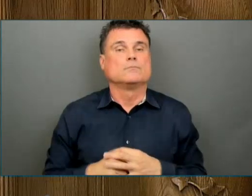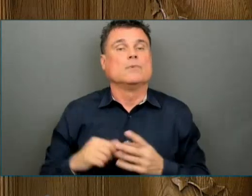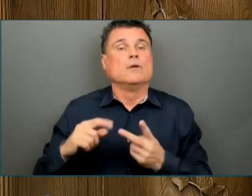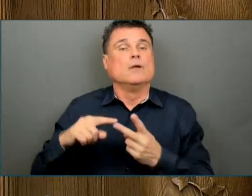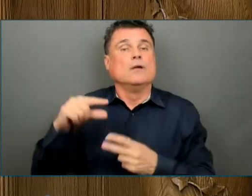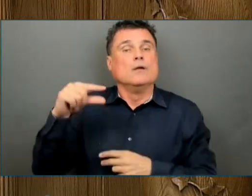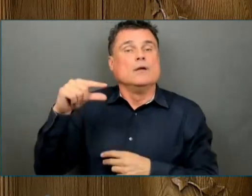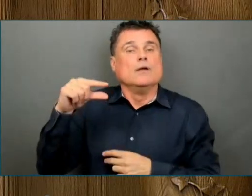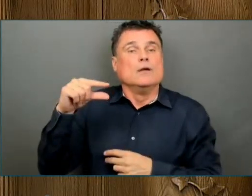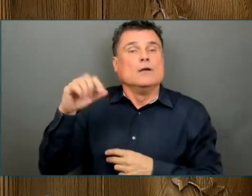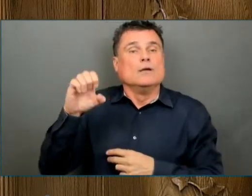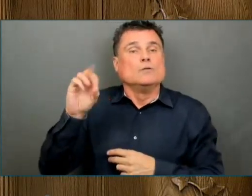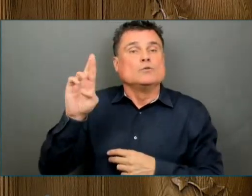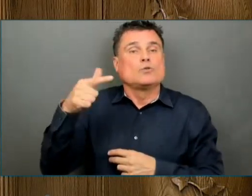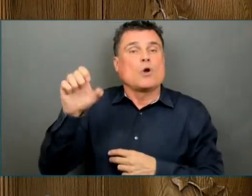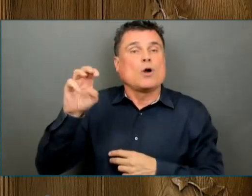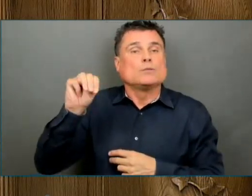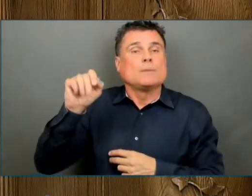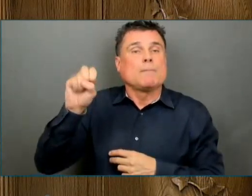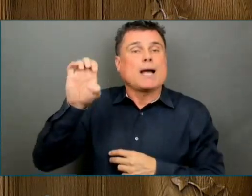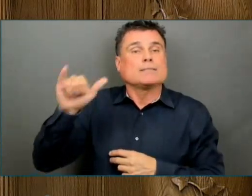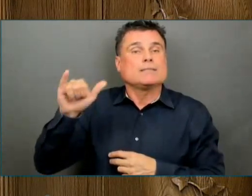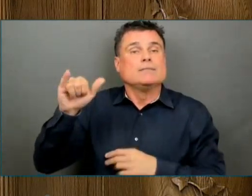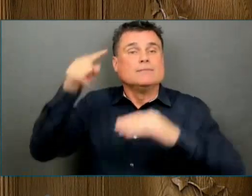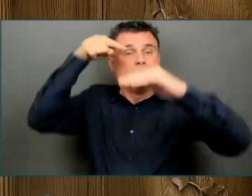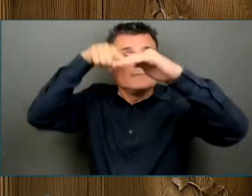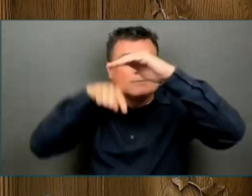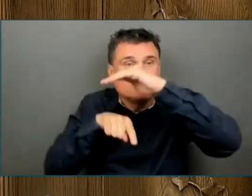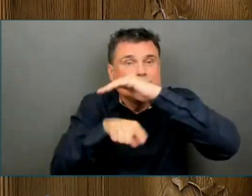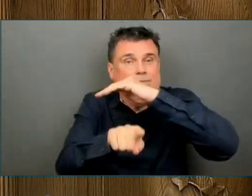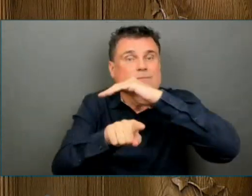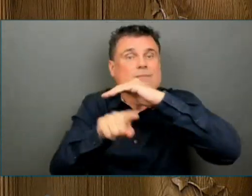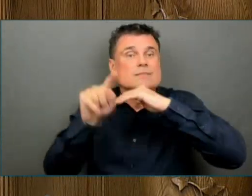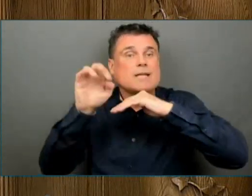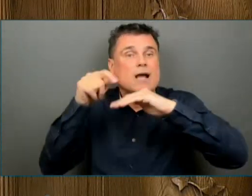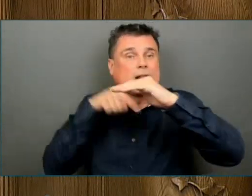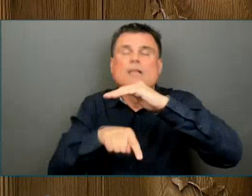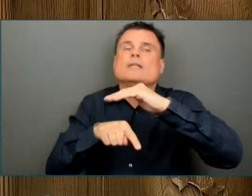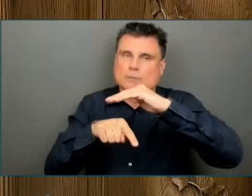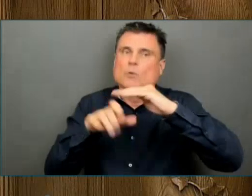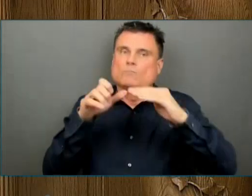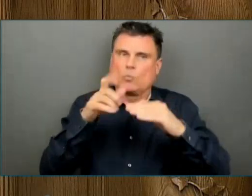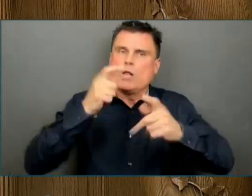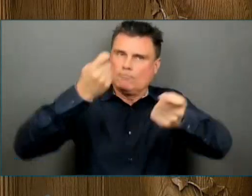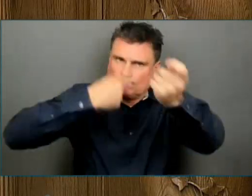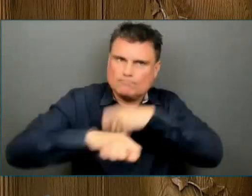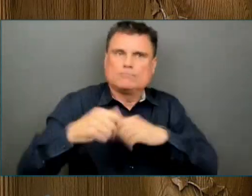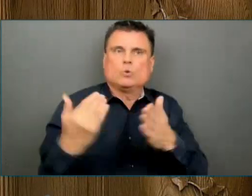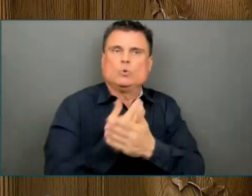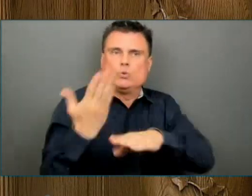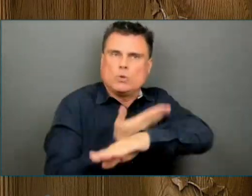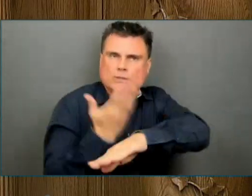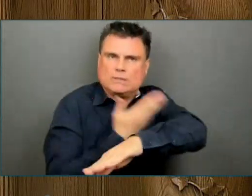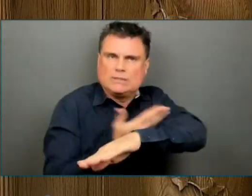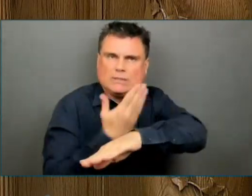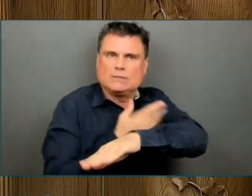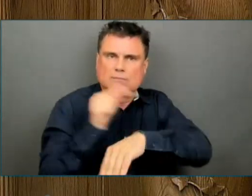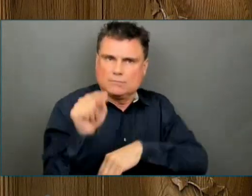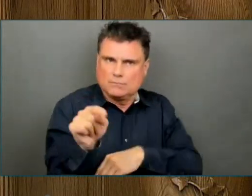and steps will be taken towards building the Surrey-Langley Sky Train, ensuring the line extends fully to Langley.